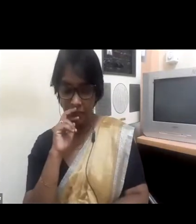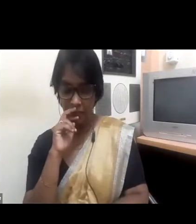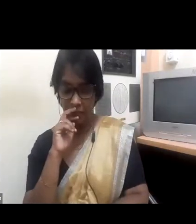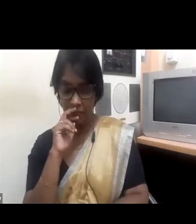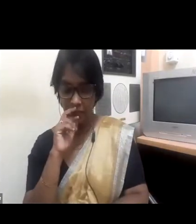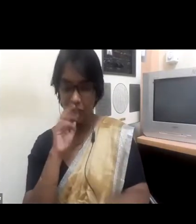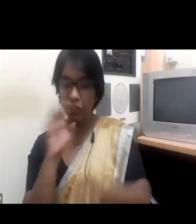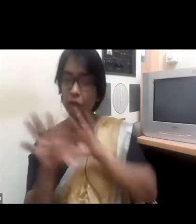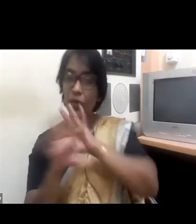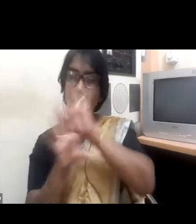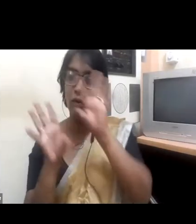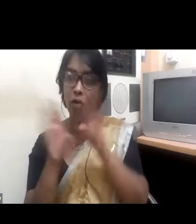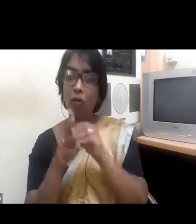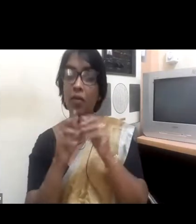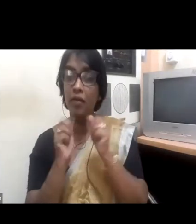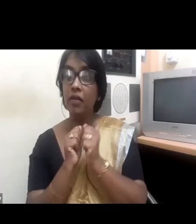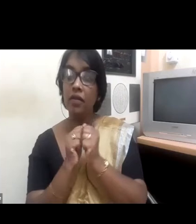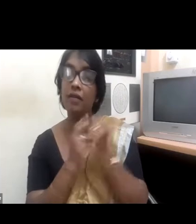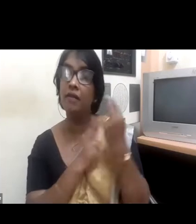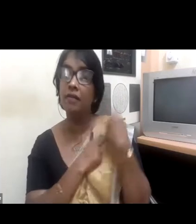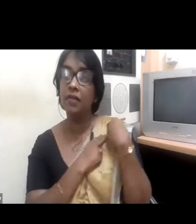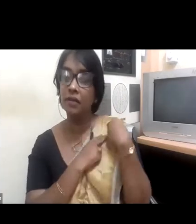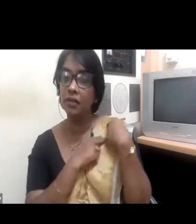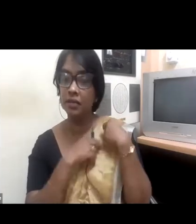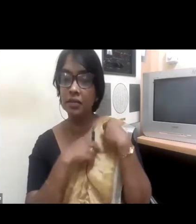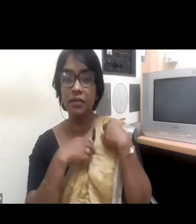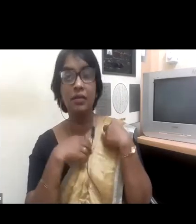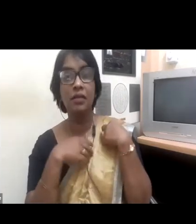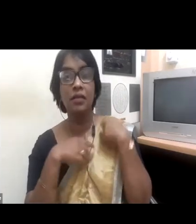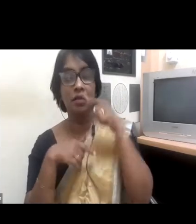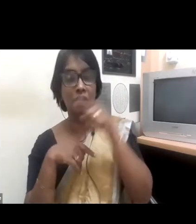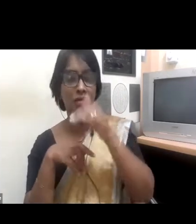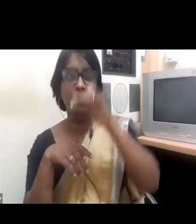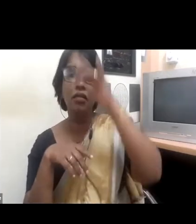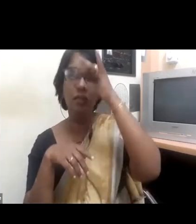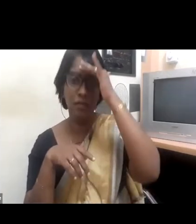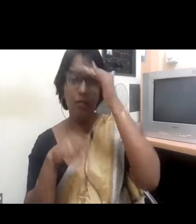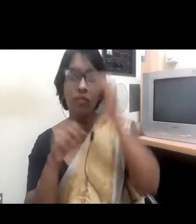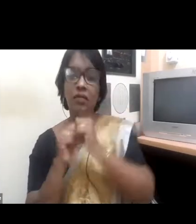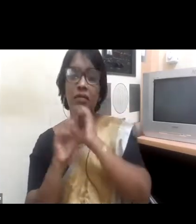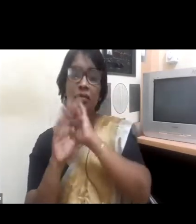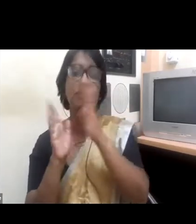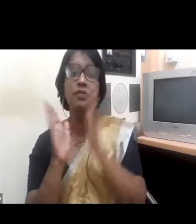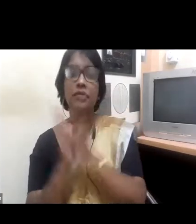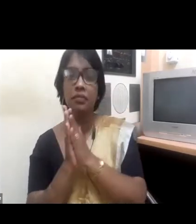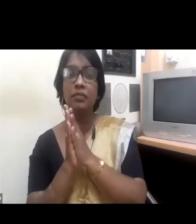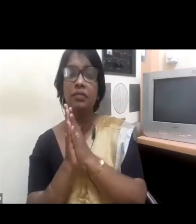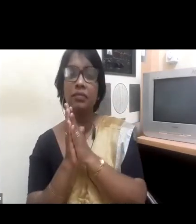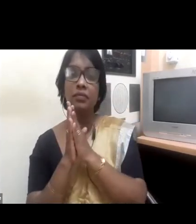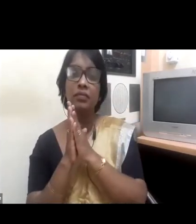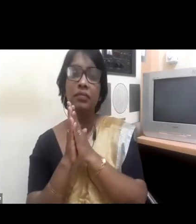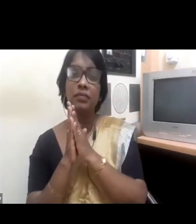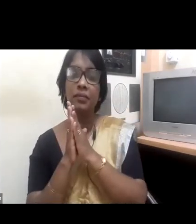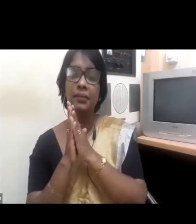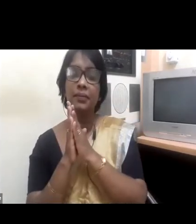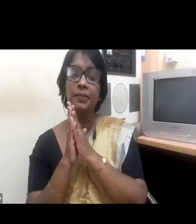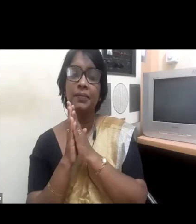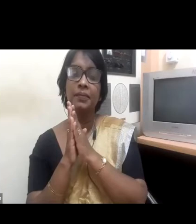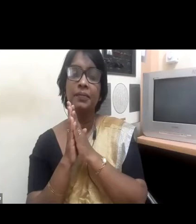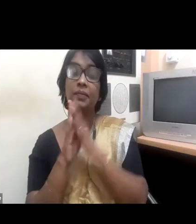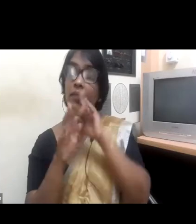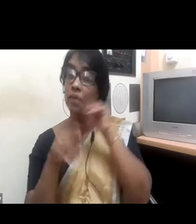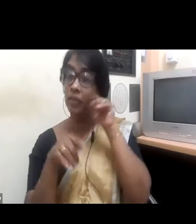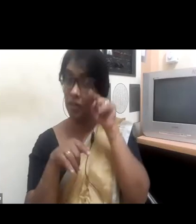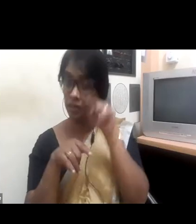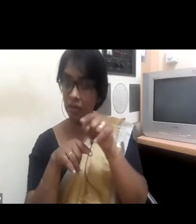And also, when you're in leadership positions, you will need to place the interest of your team or